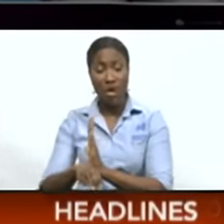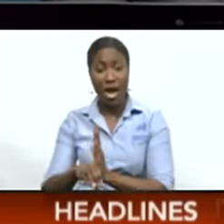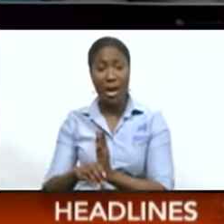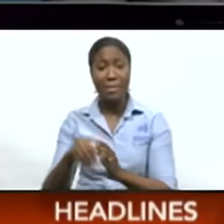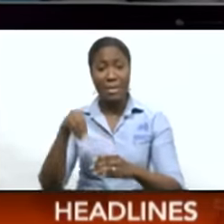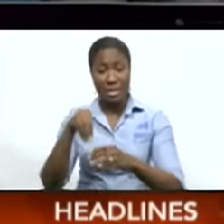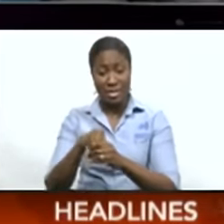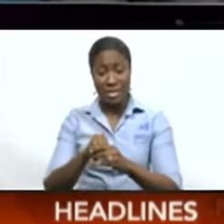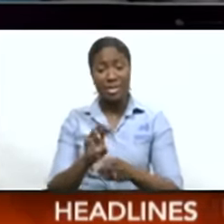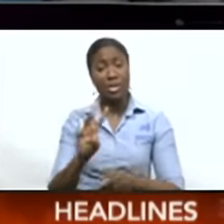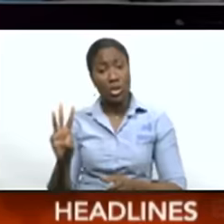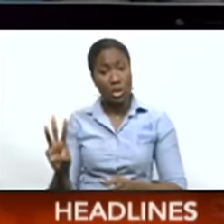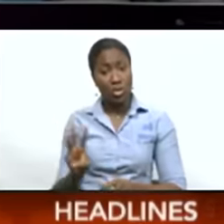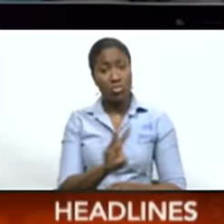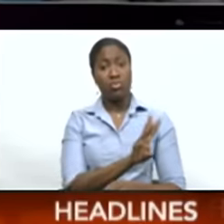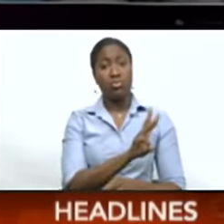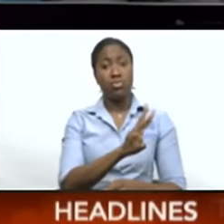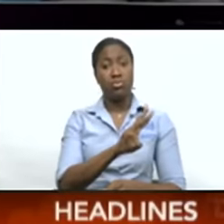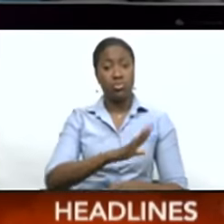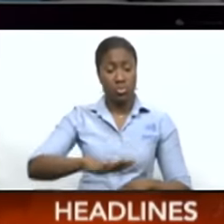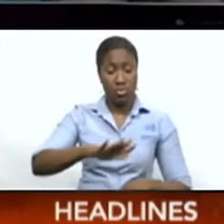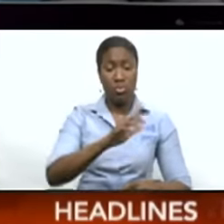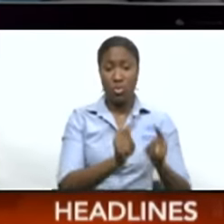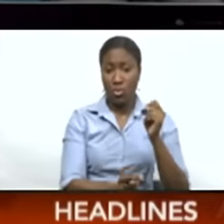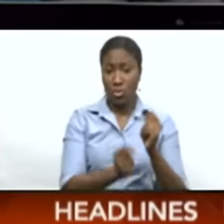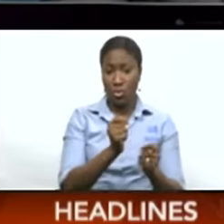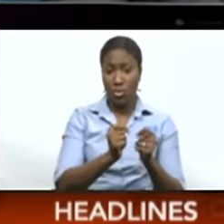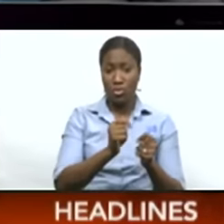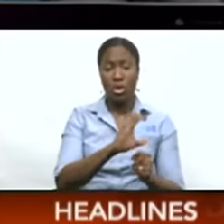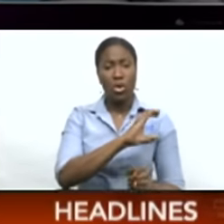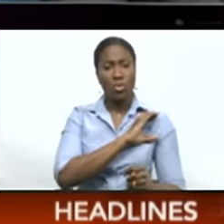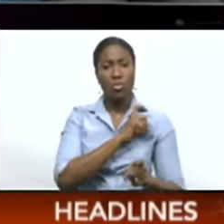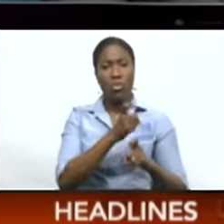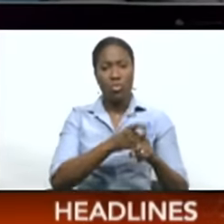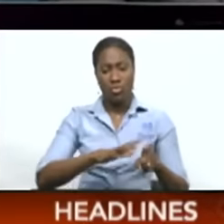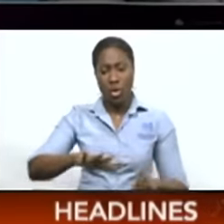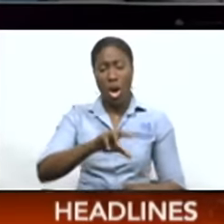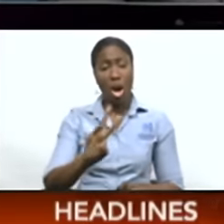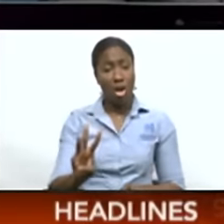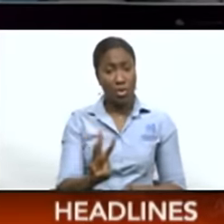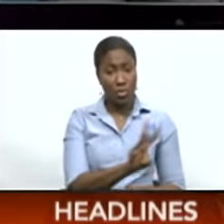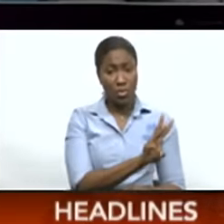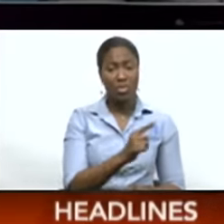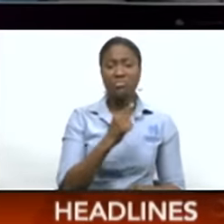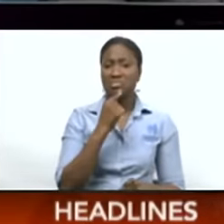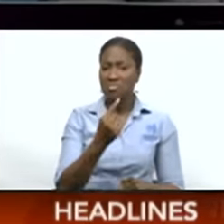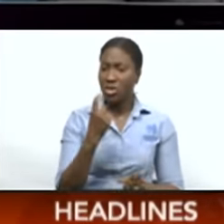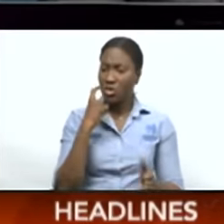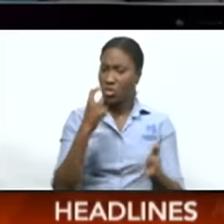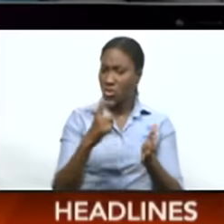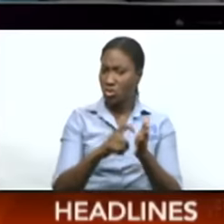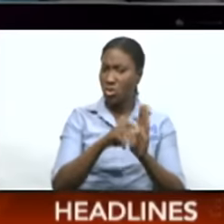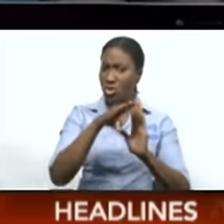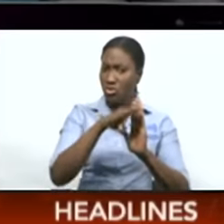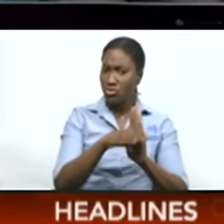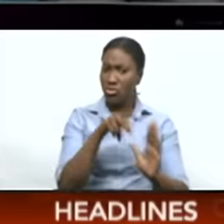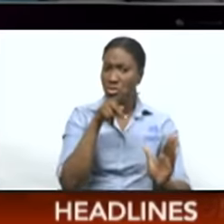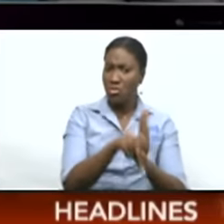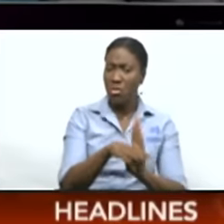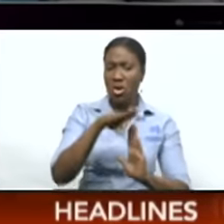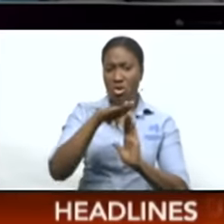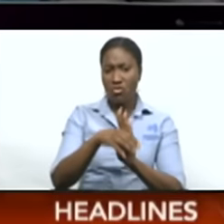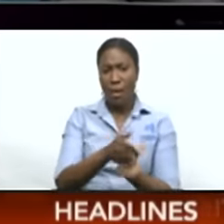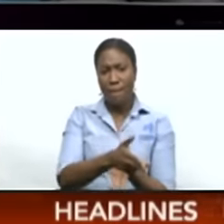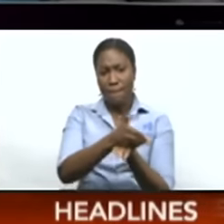for the year thus far. Senior Superintendent of the Western Division, Sean Henry, revealed they've recorded reductions in murders, shootings and